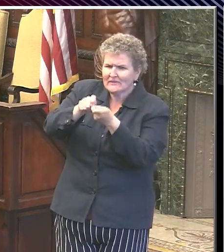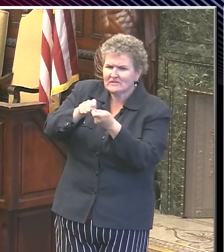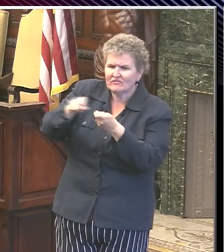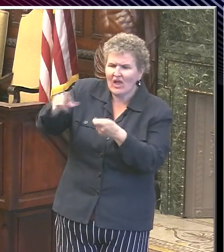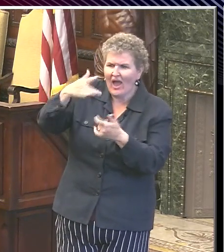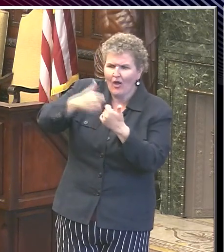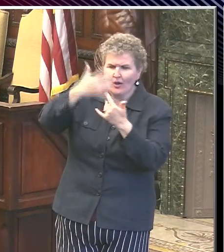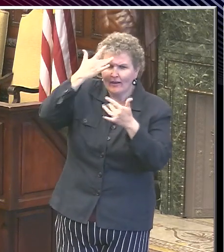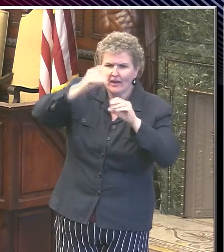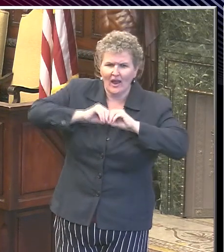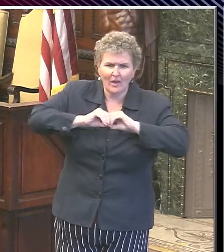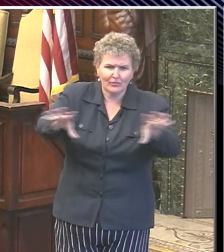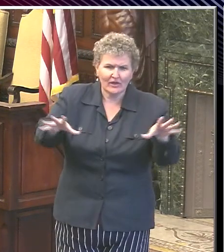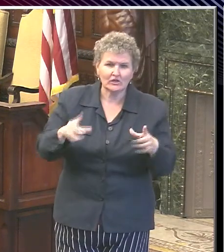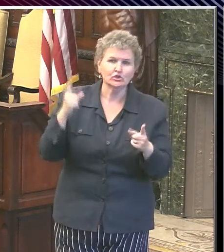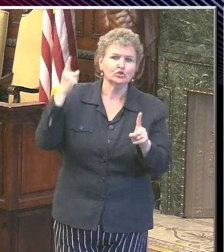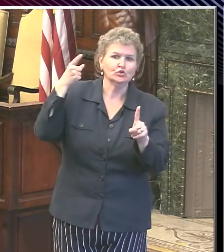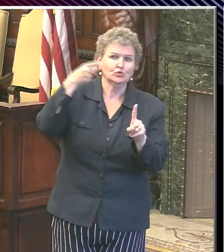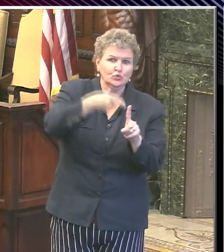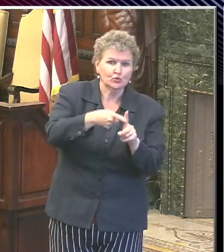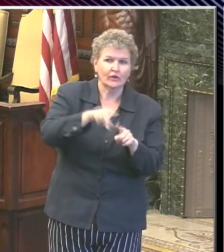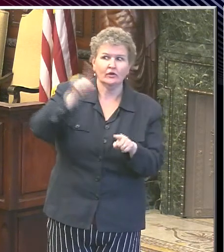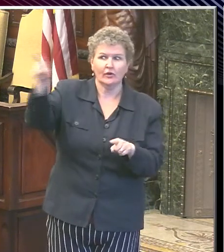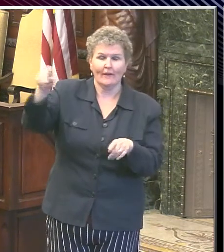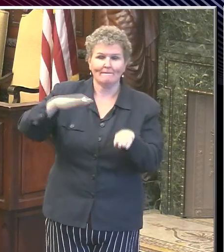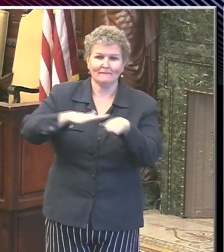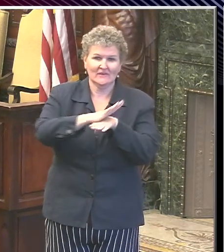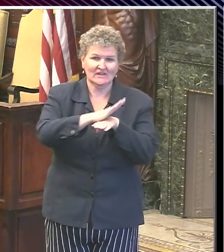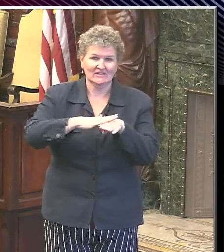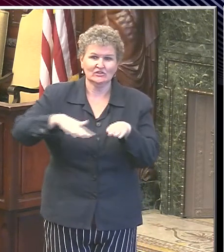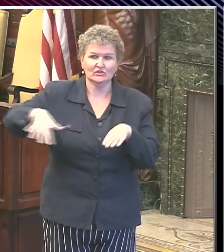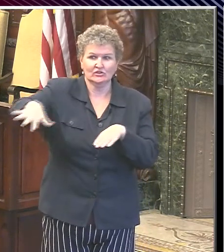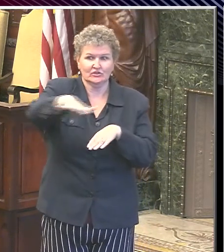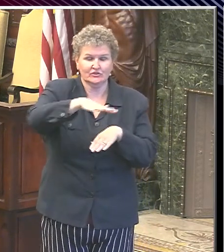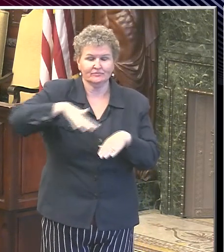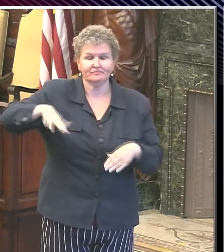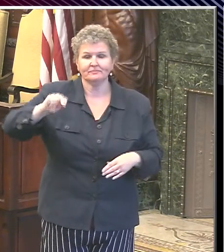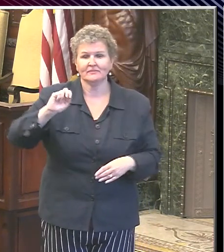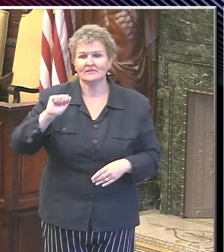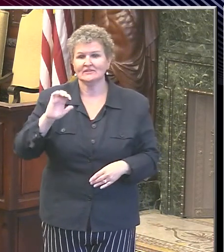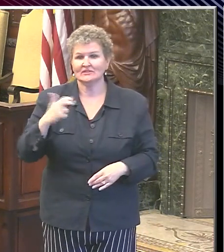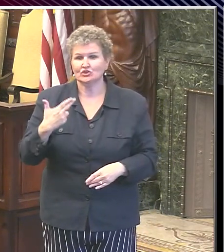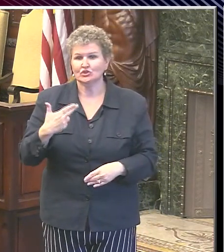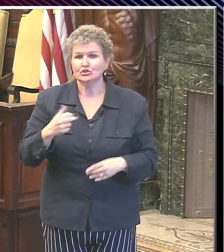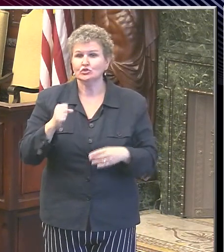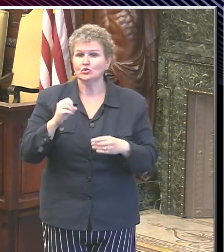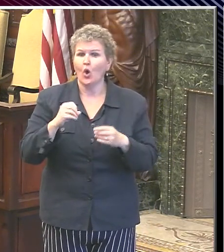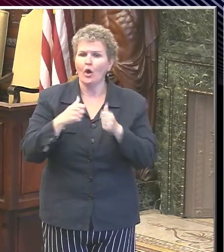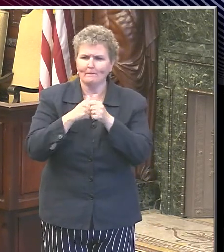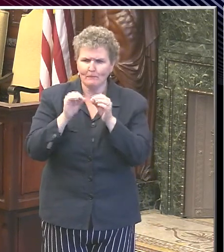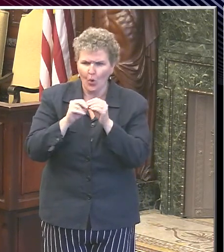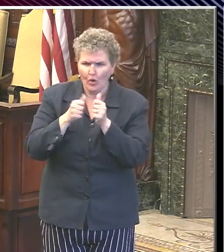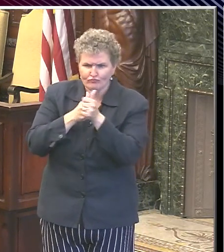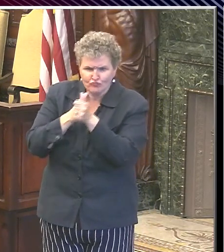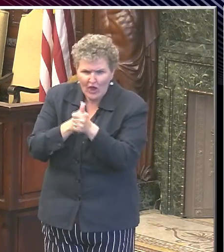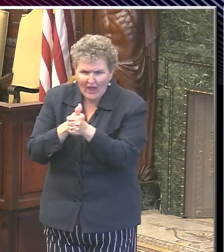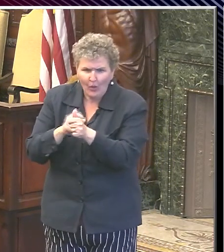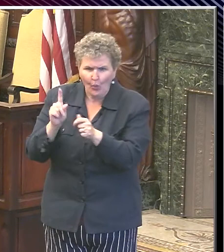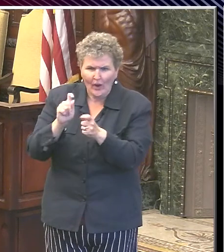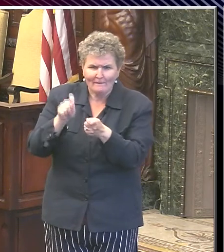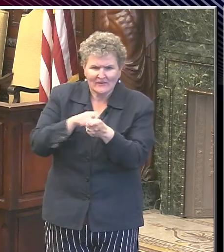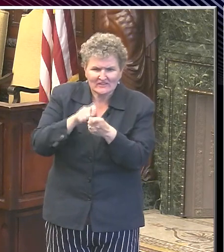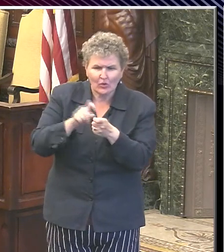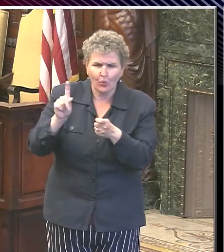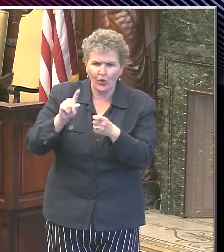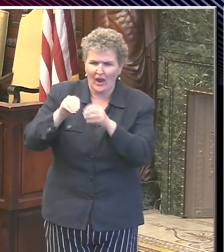to shore communities? The contact tracers have not identified specific outbreaks